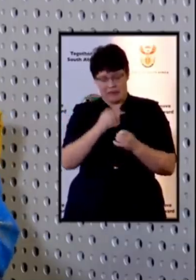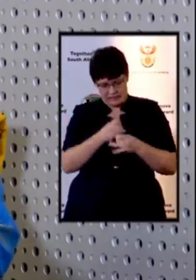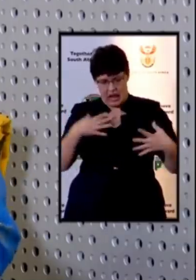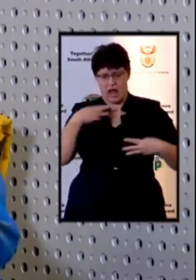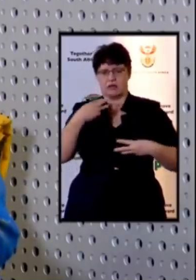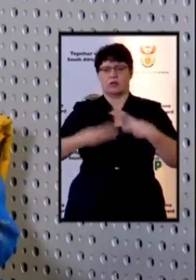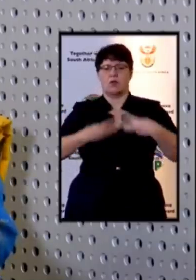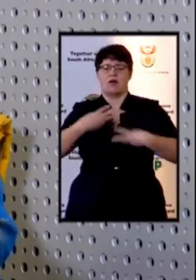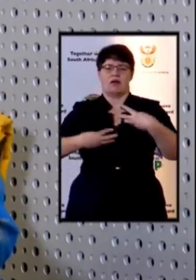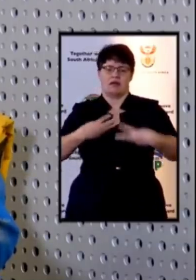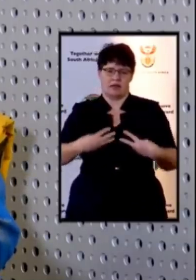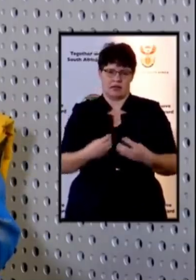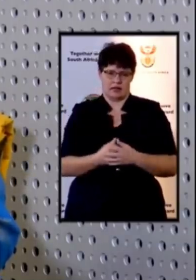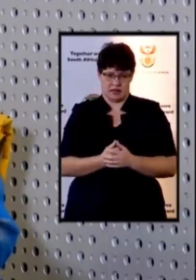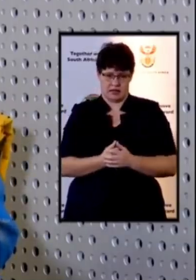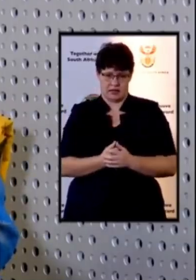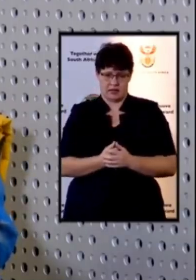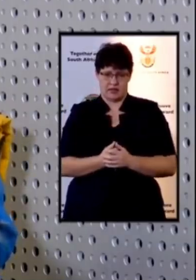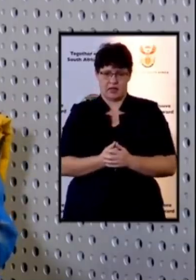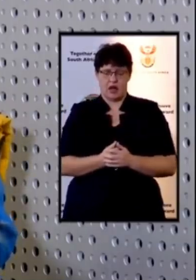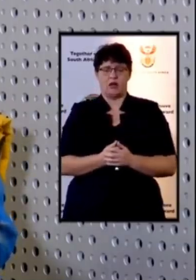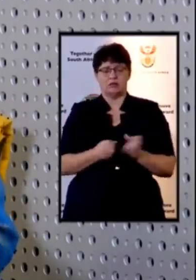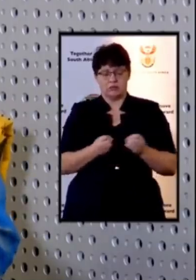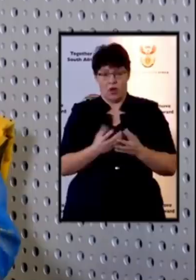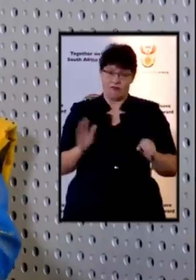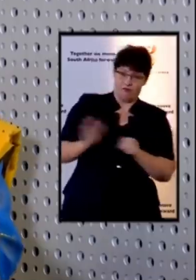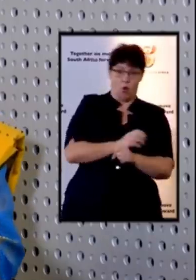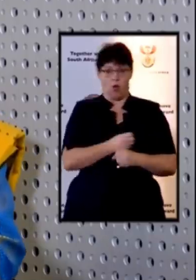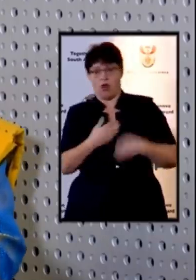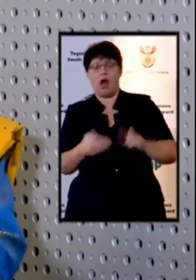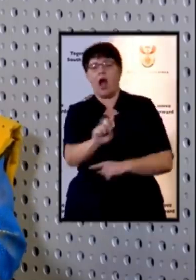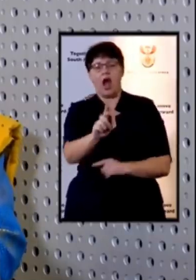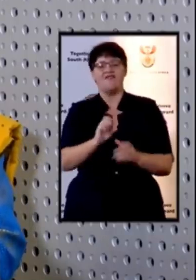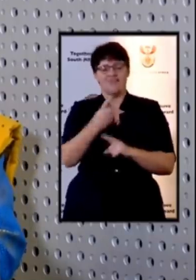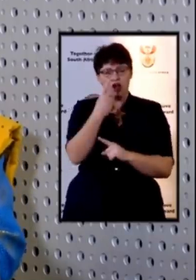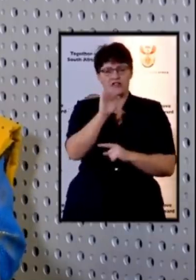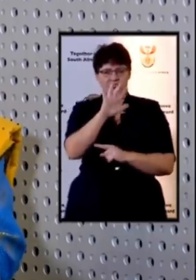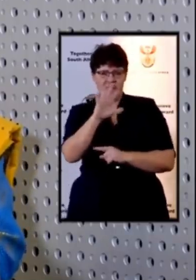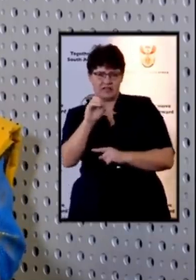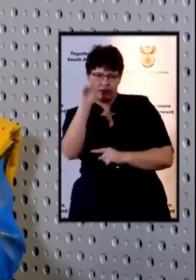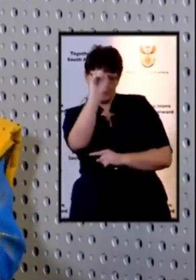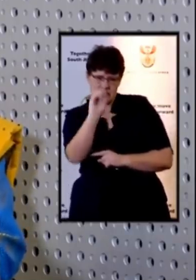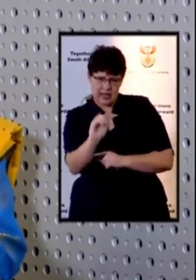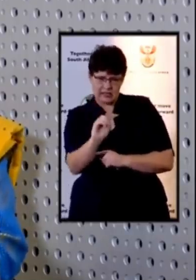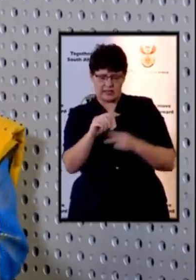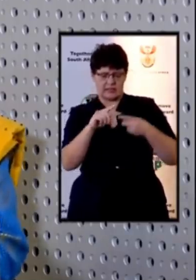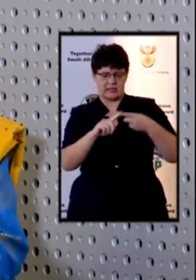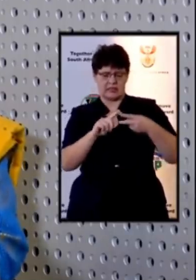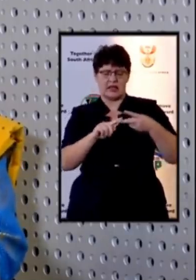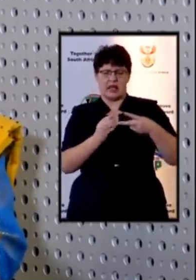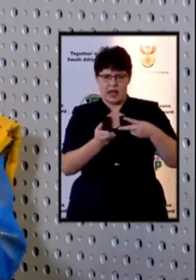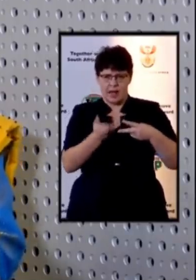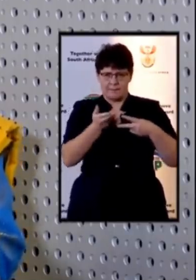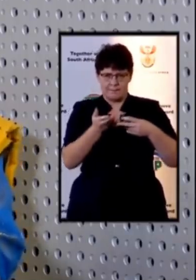they'll start operating at 50 percent and then the minister through directions will ramp them up to full